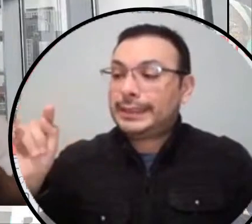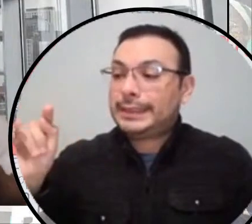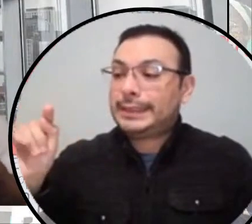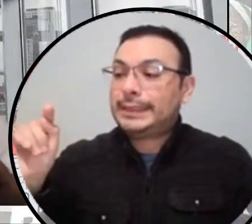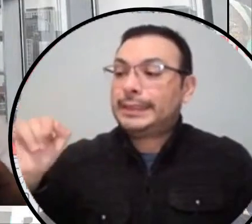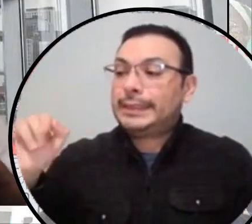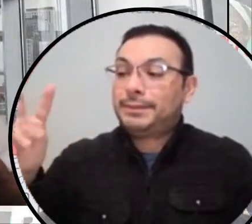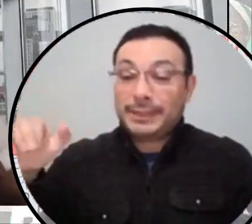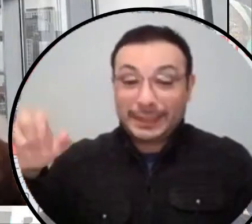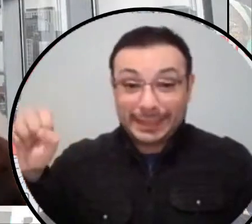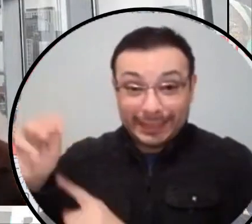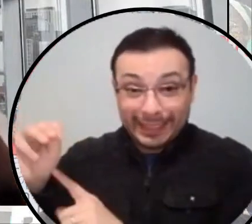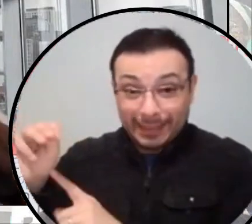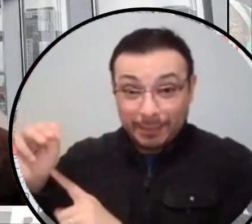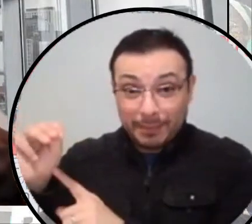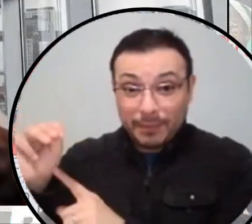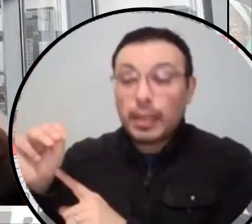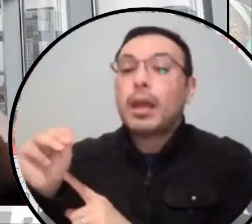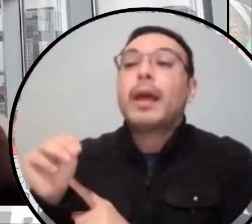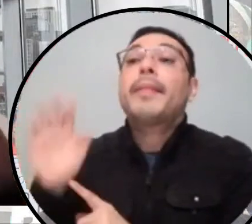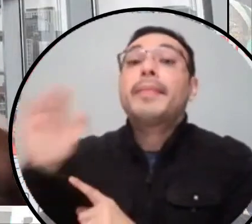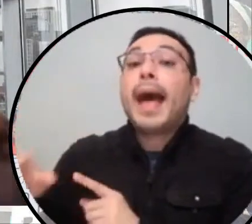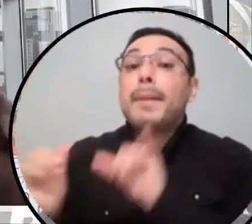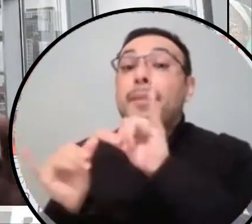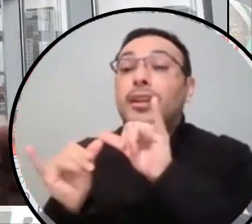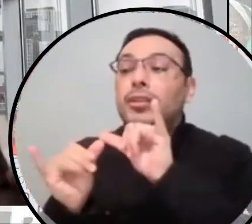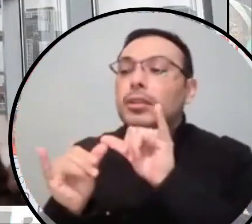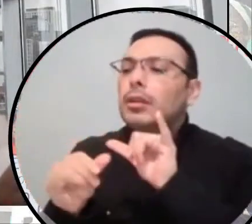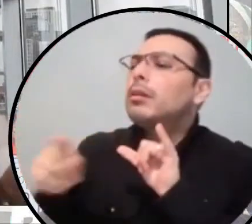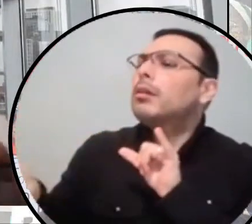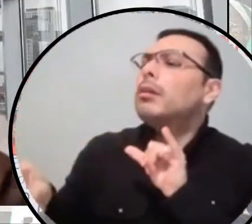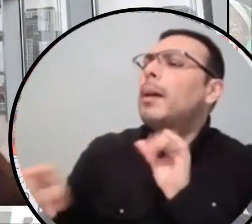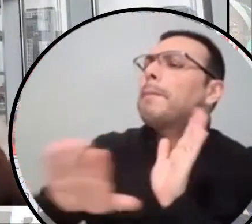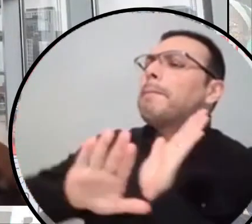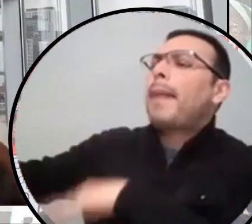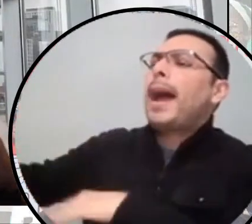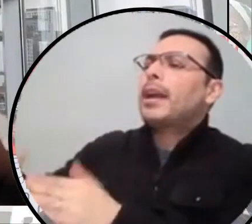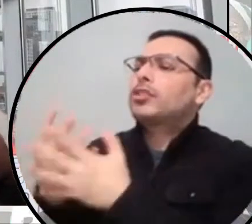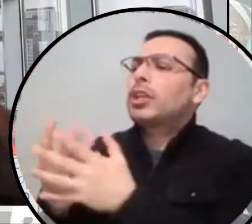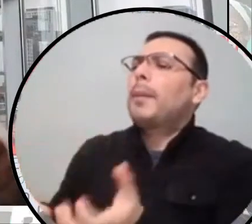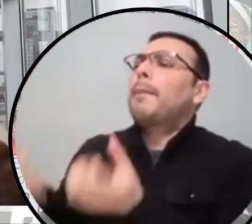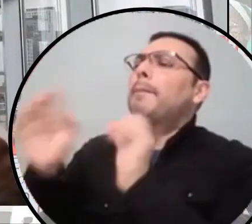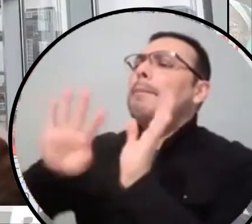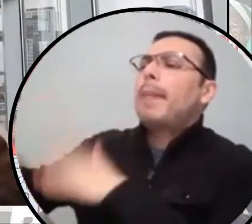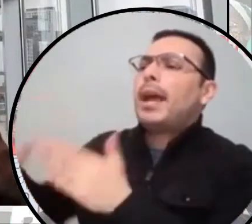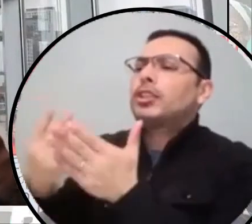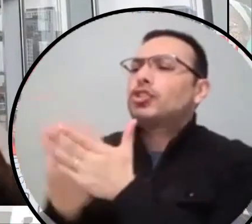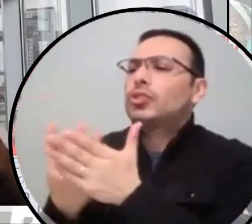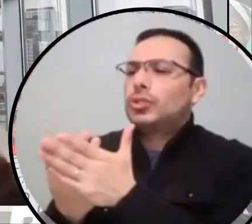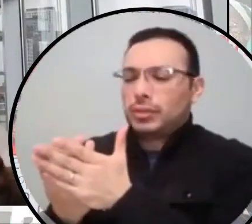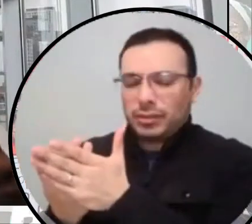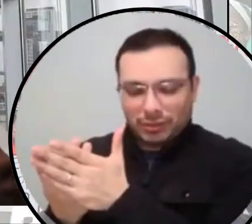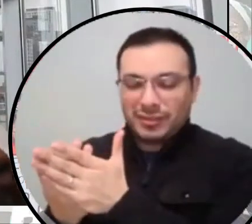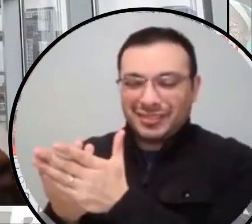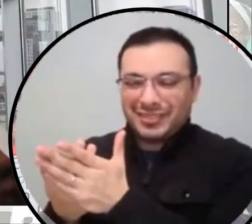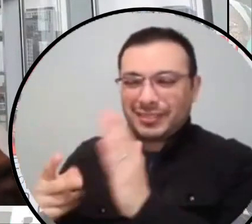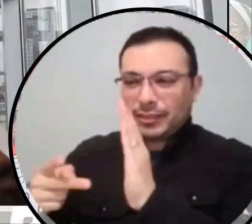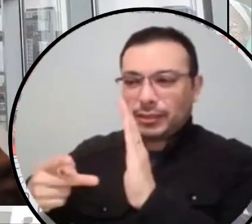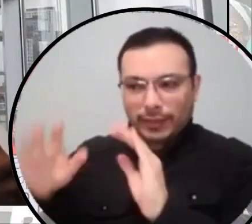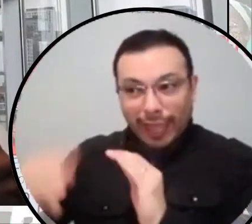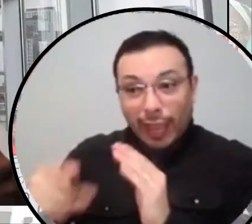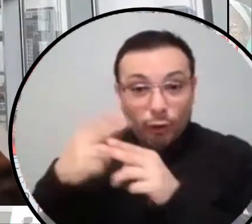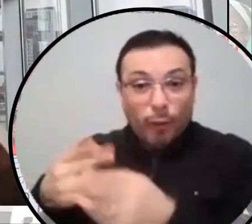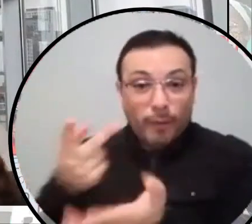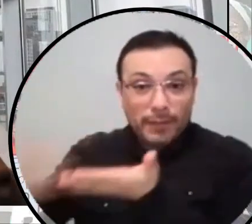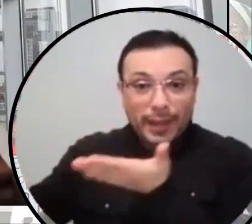failure. And I think what education does, it allows, it's allowed me and a lot of my colleagues to sort of flip that and say, okay, we're not going to focus